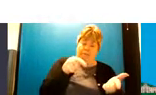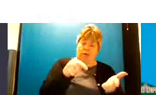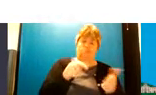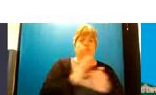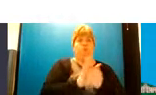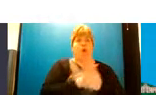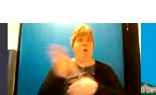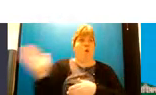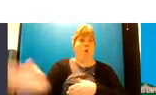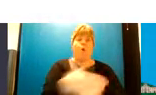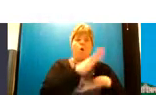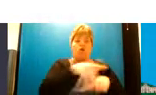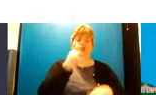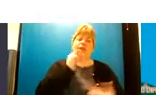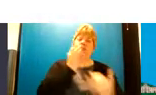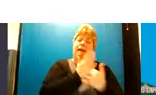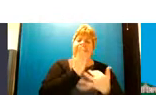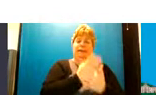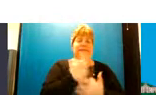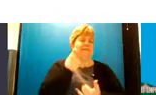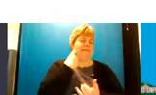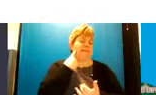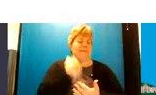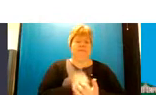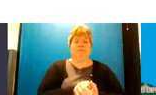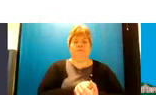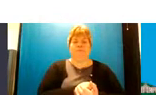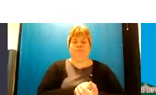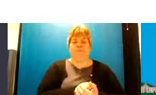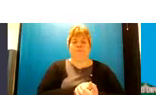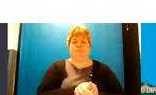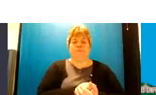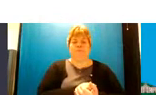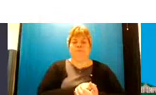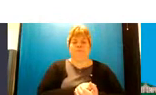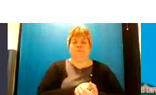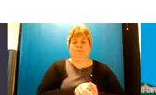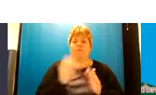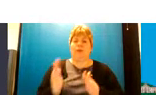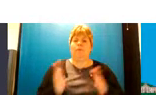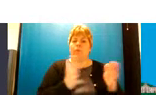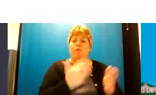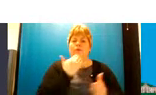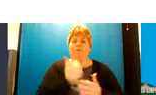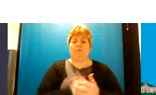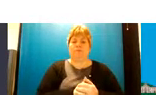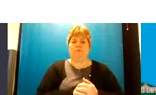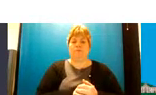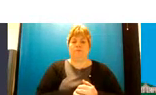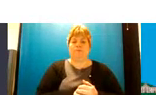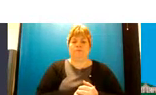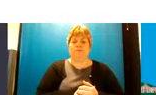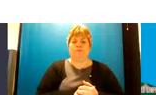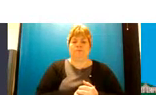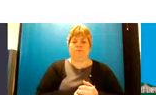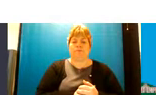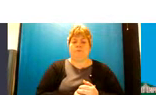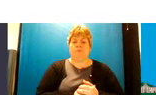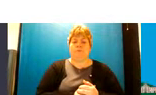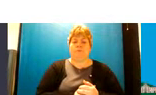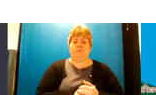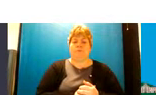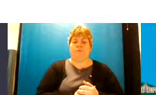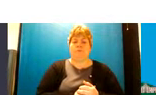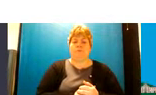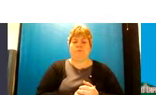children can access easily move on jen please okay so um